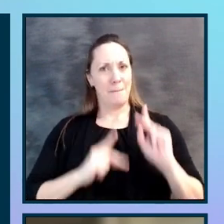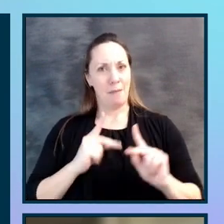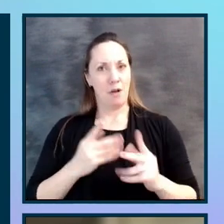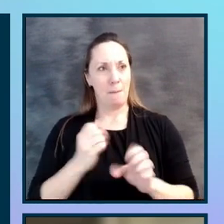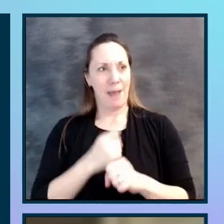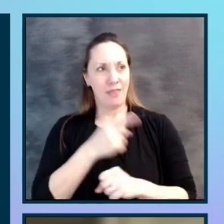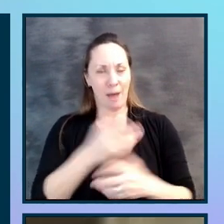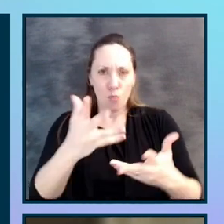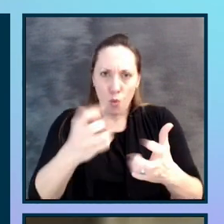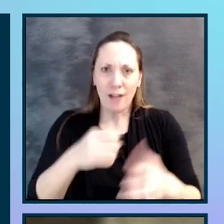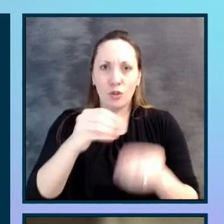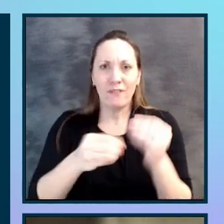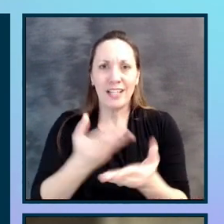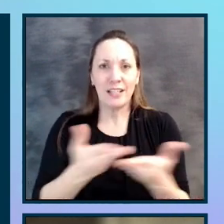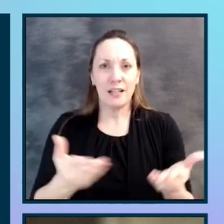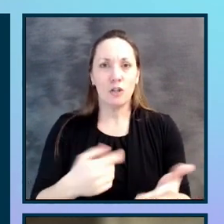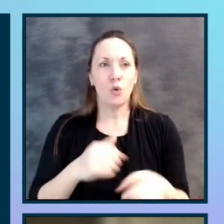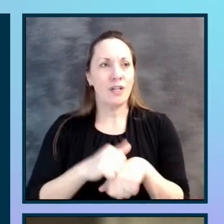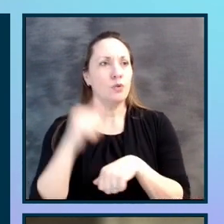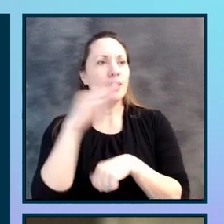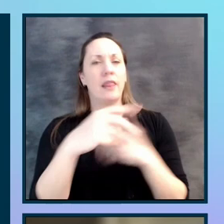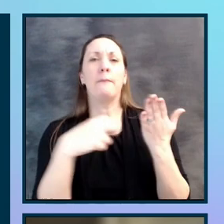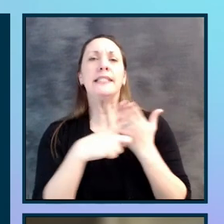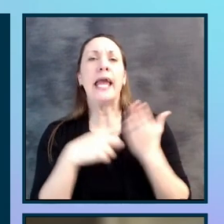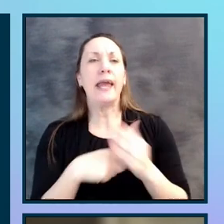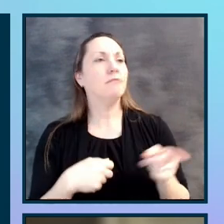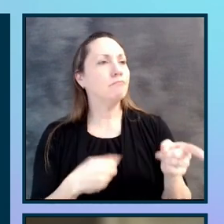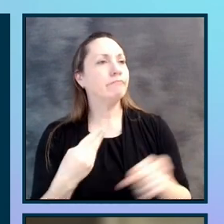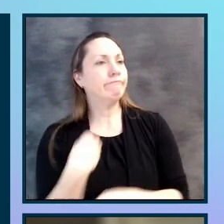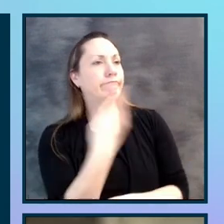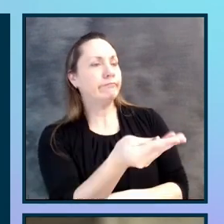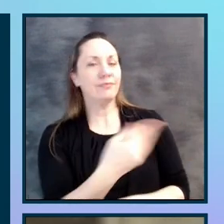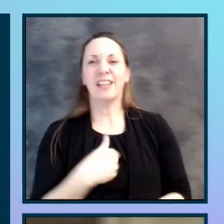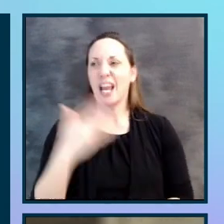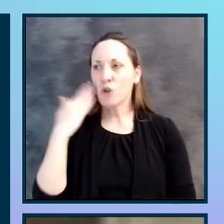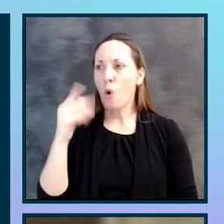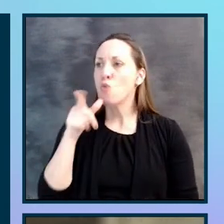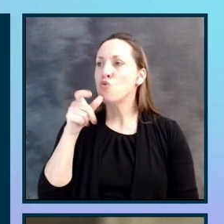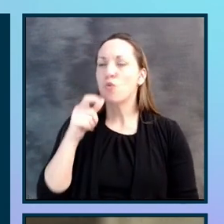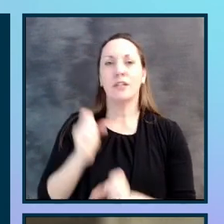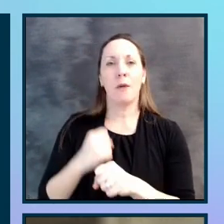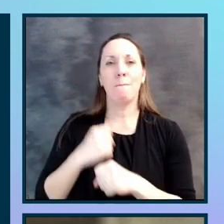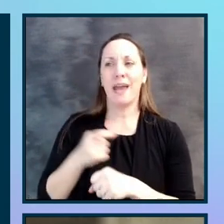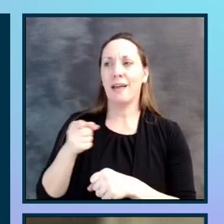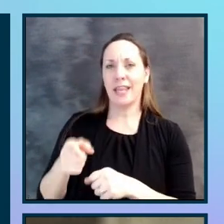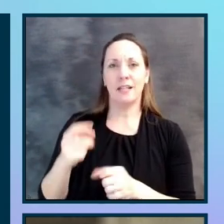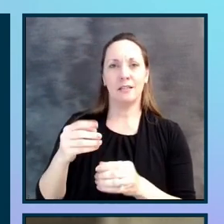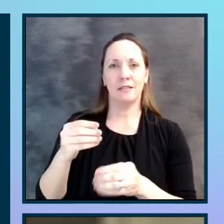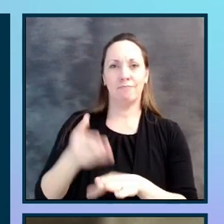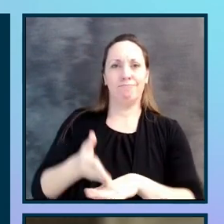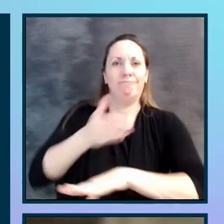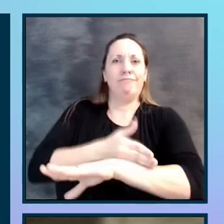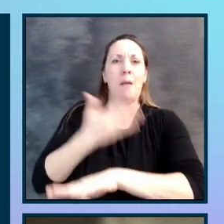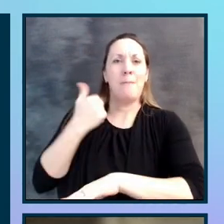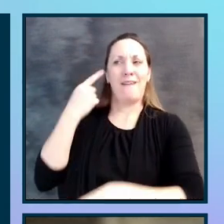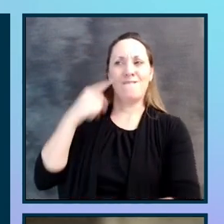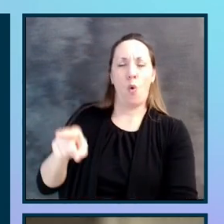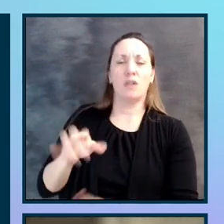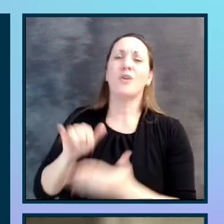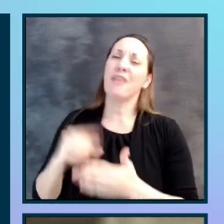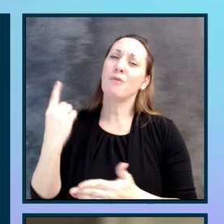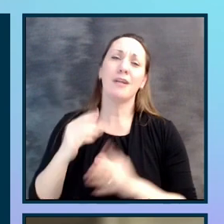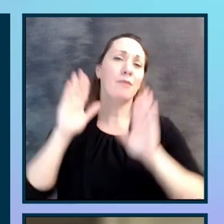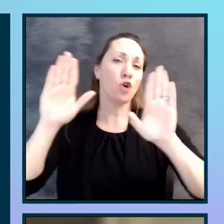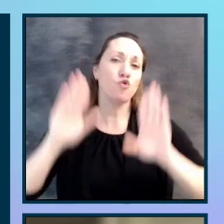ticket, they know who they're fixing them for, or how they're making changes to make the products better. So that was really something great that